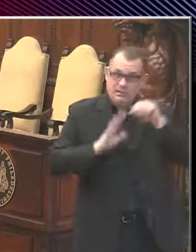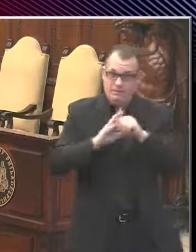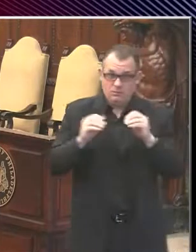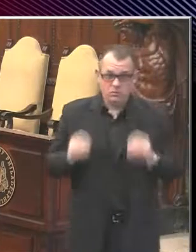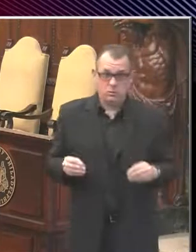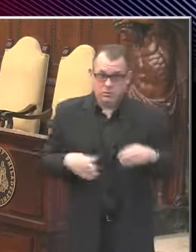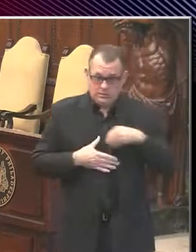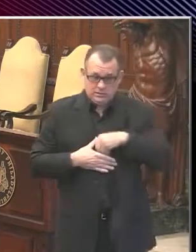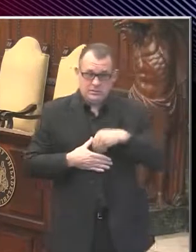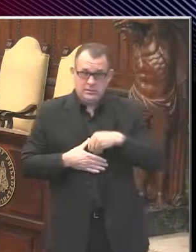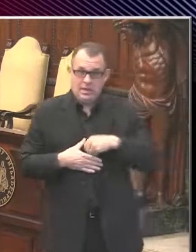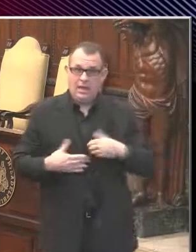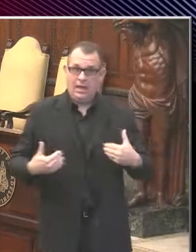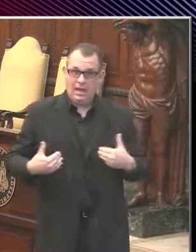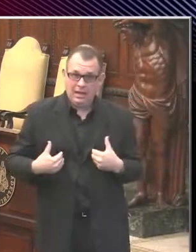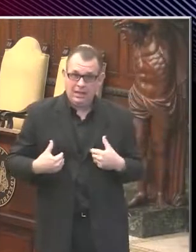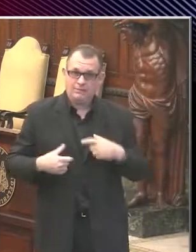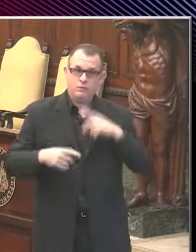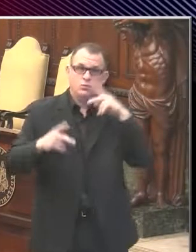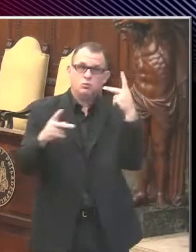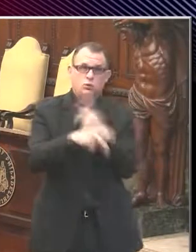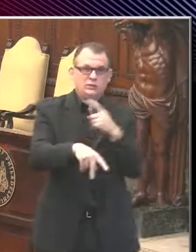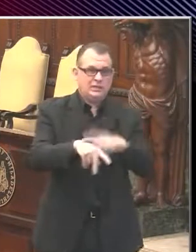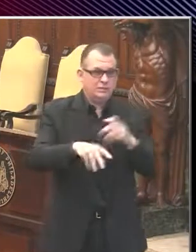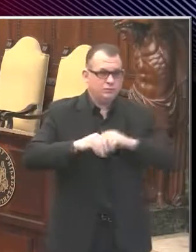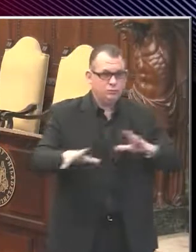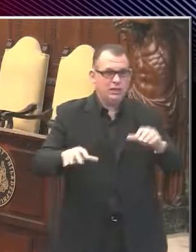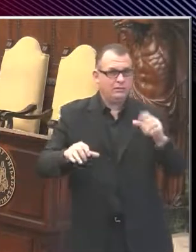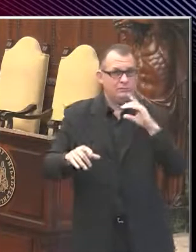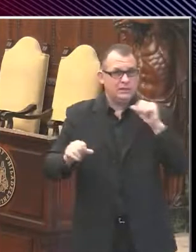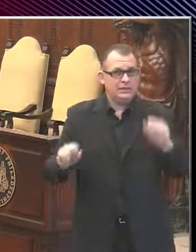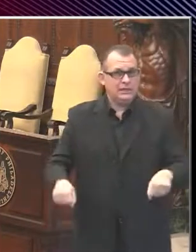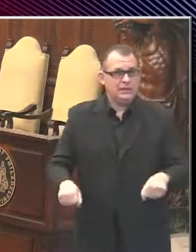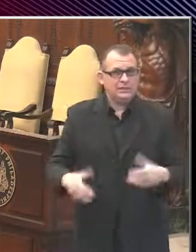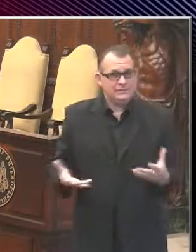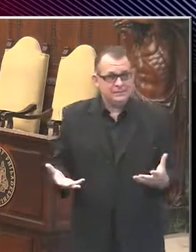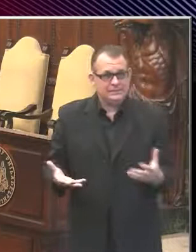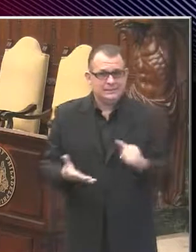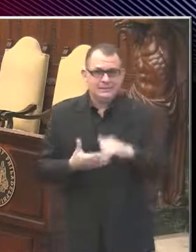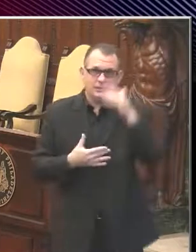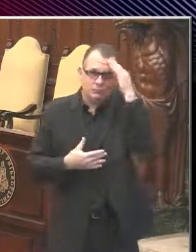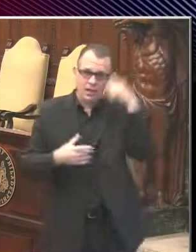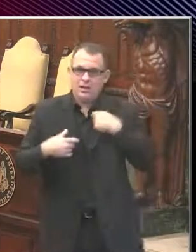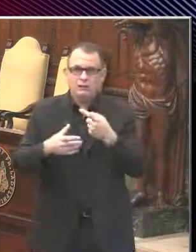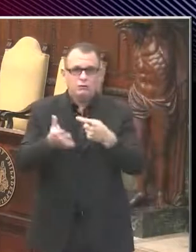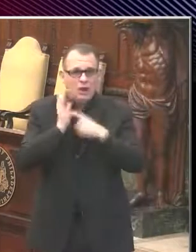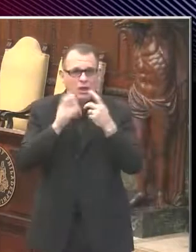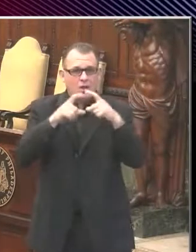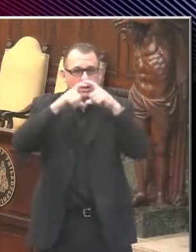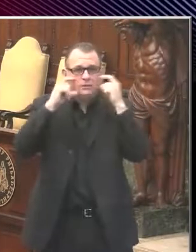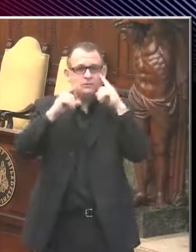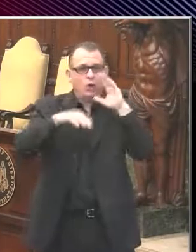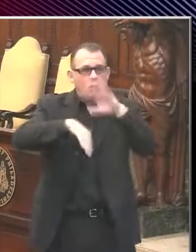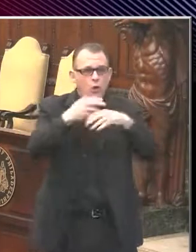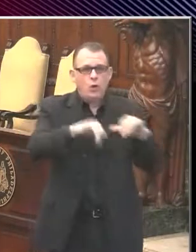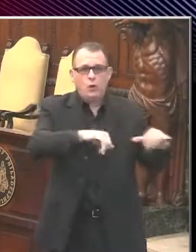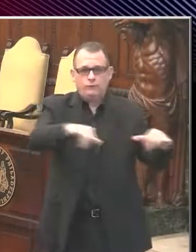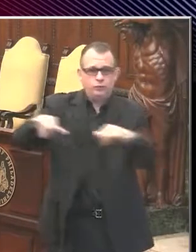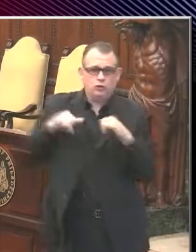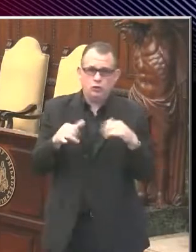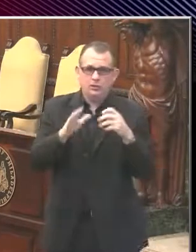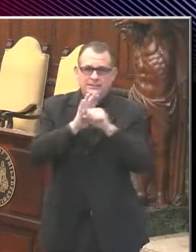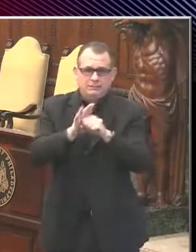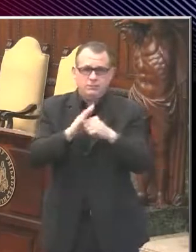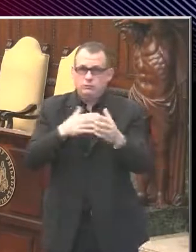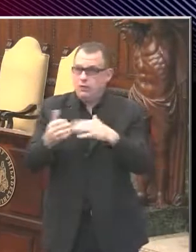before they have symptoms. So that's why we're requiring massive everybody, not just massive people who have symptoms. We think